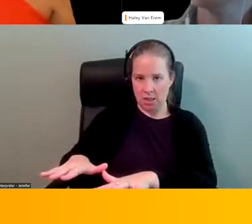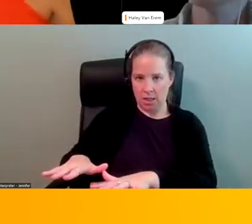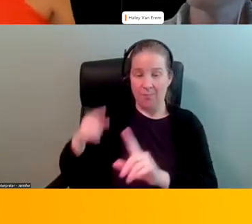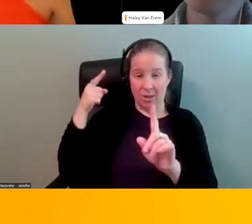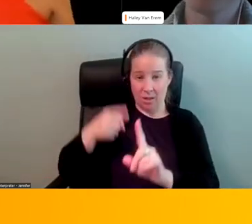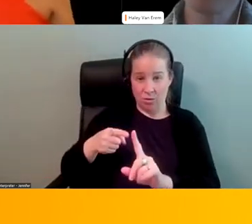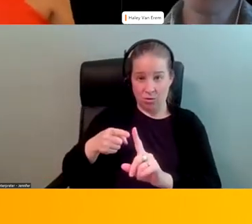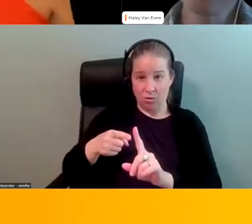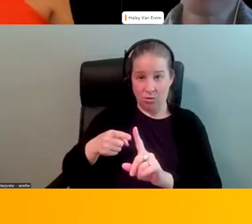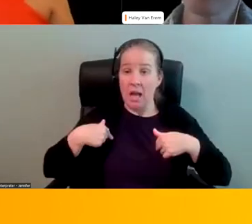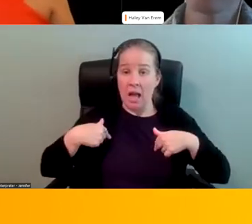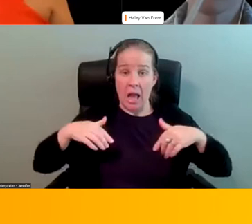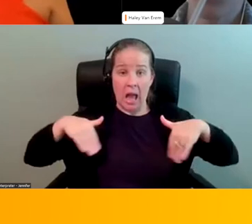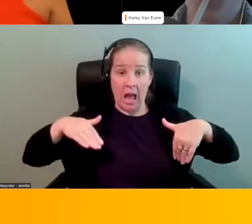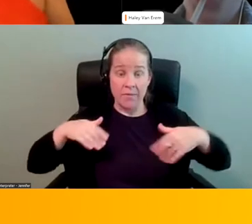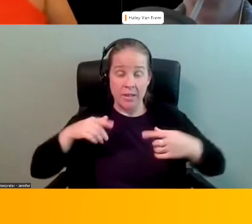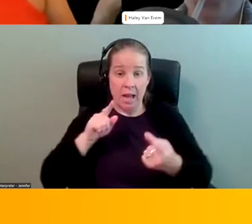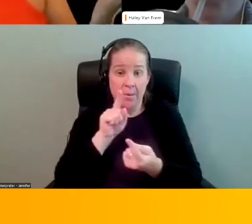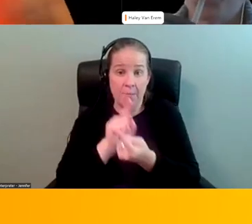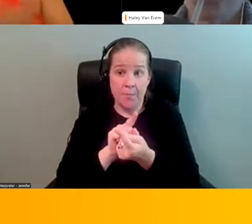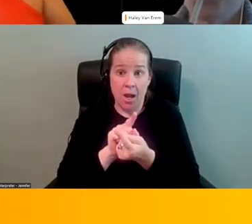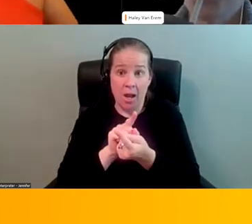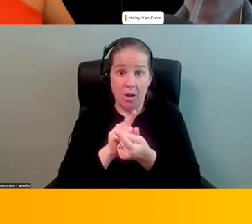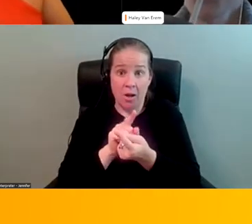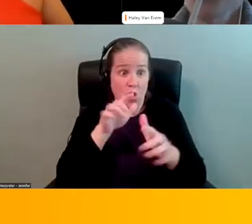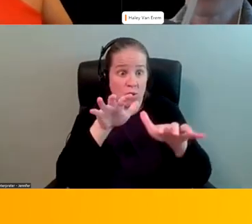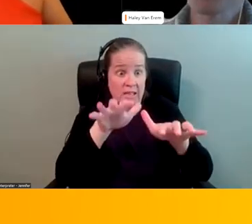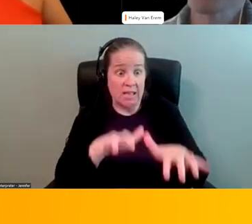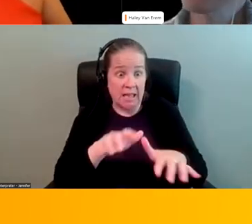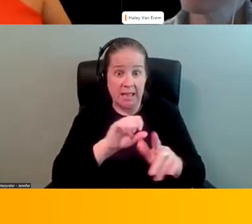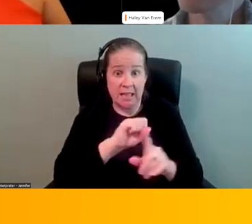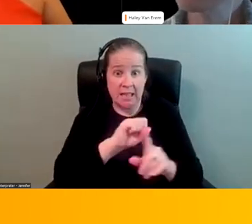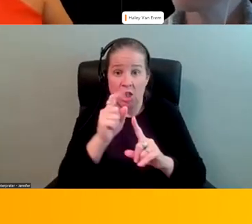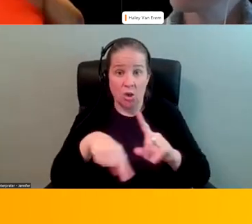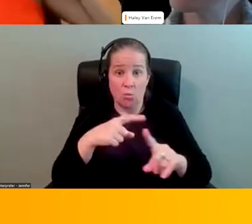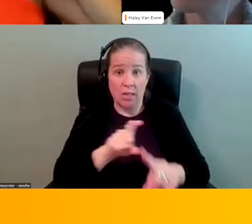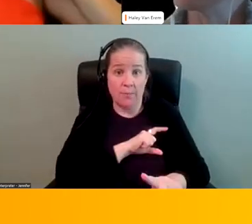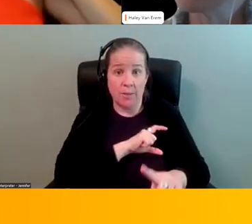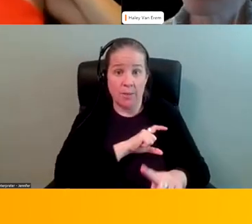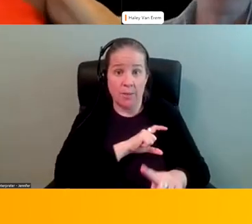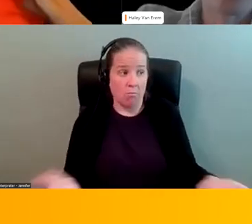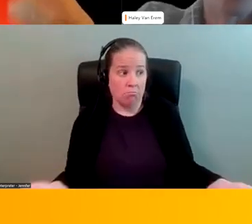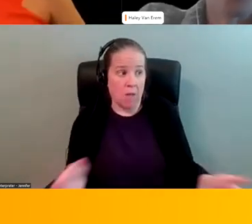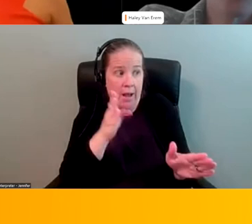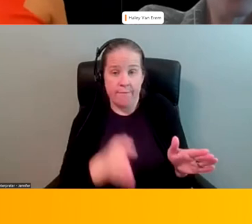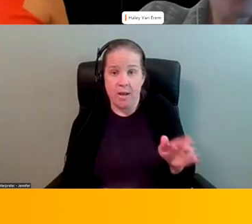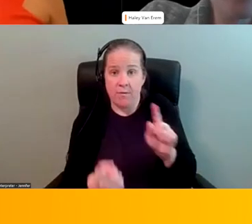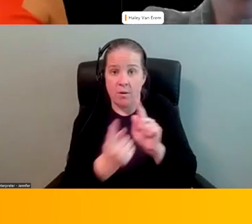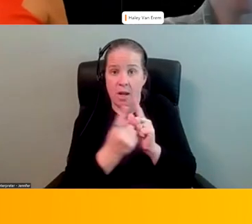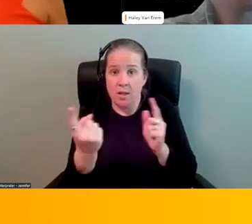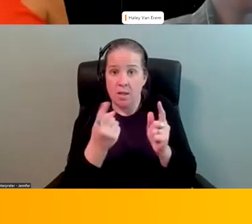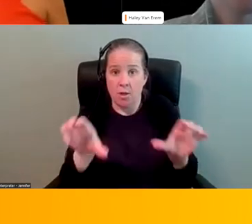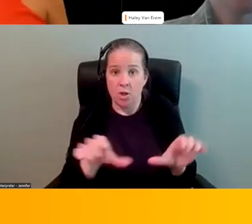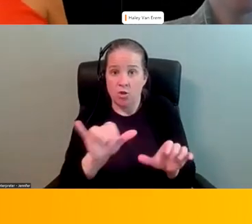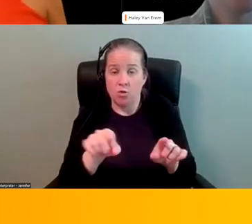met the person who de-escalates when police show up like i've just never met that person and it doesn't tend to